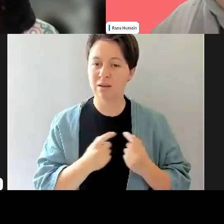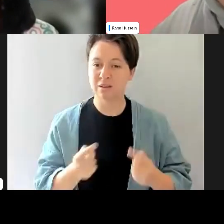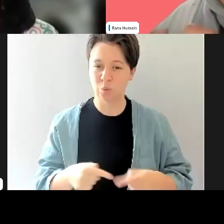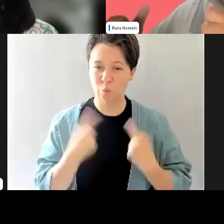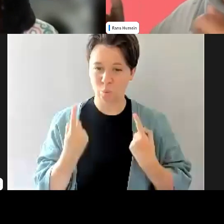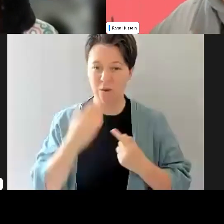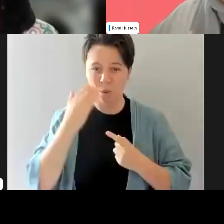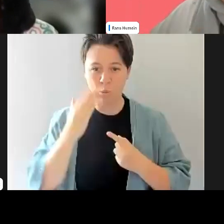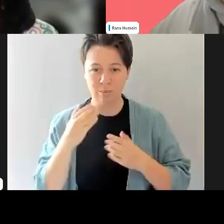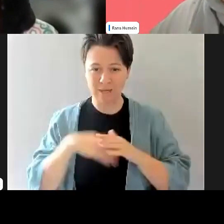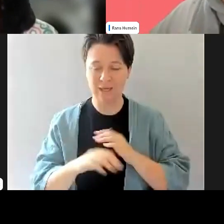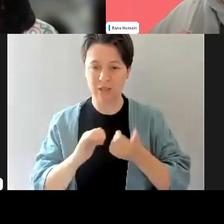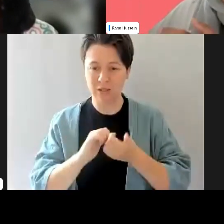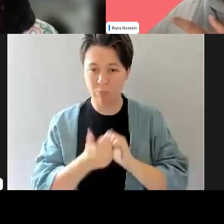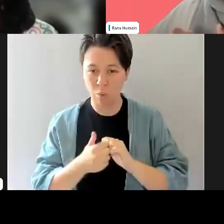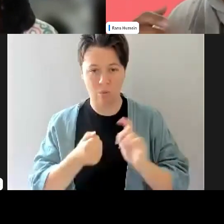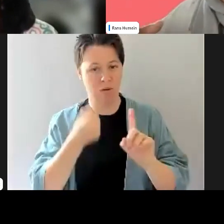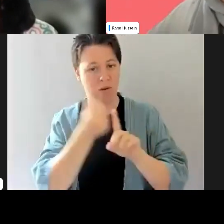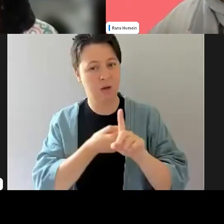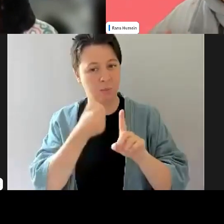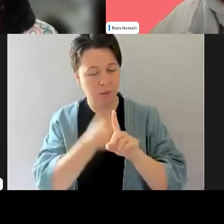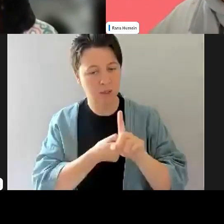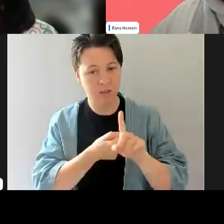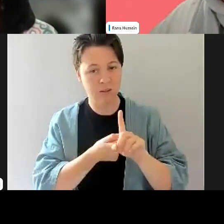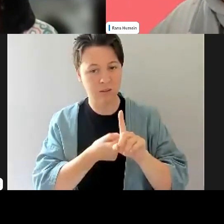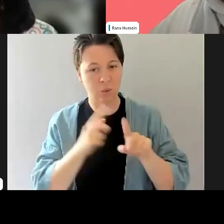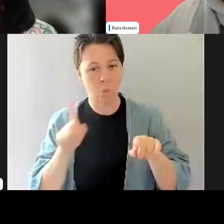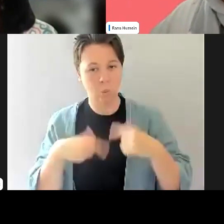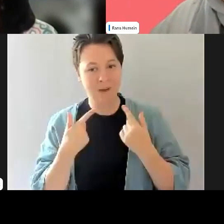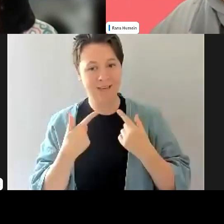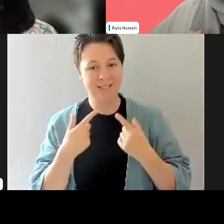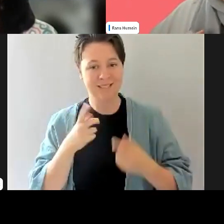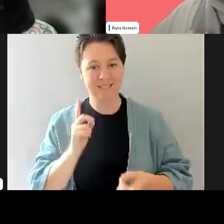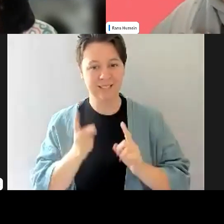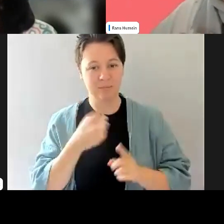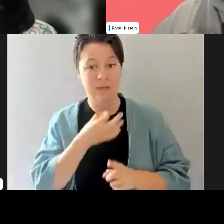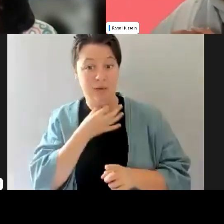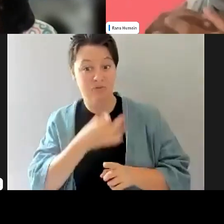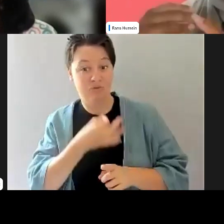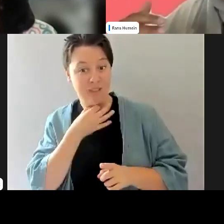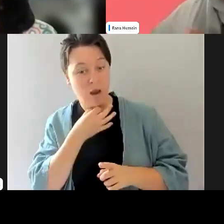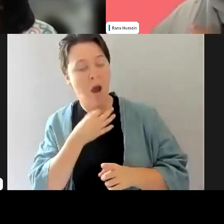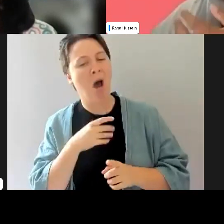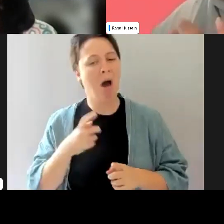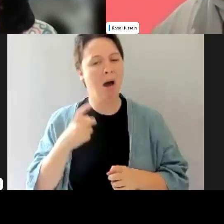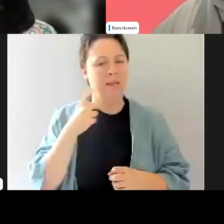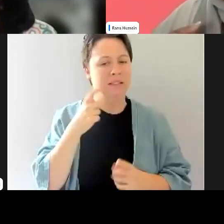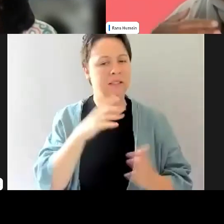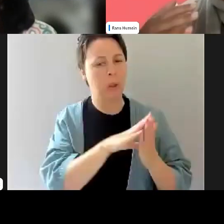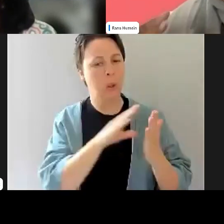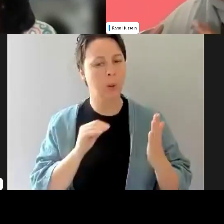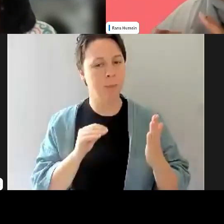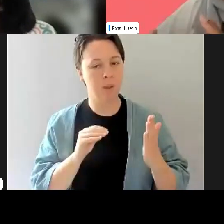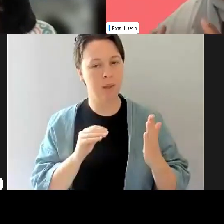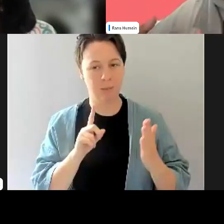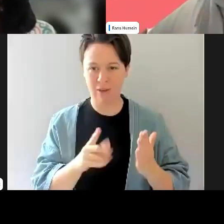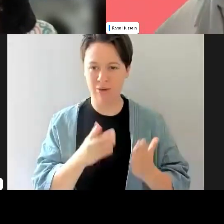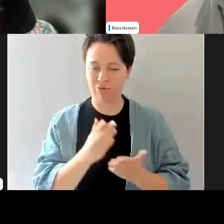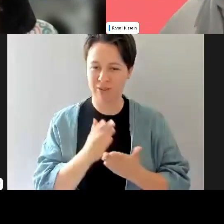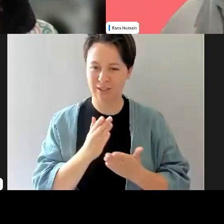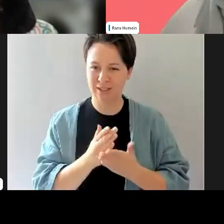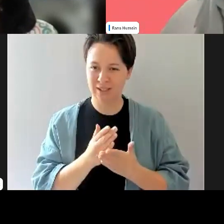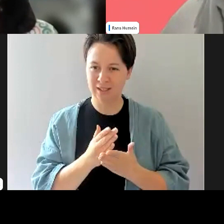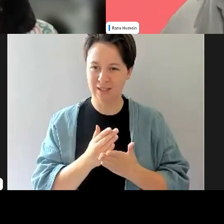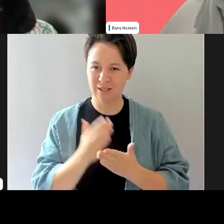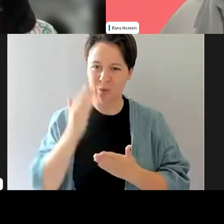champions and advocates of playing that game too. And, and, you my big fear is that women, there's a women's